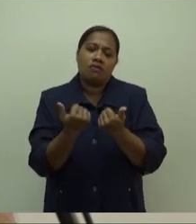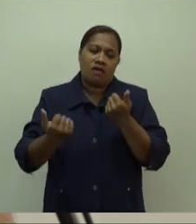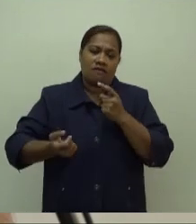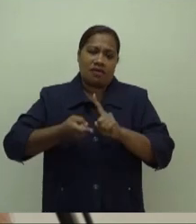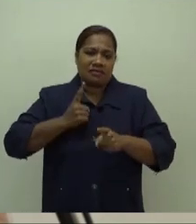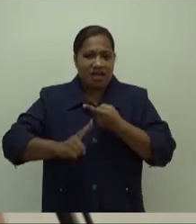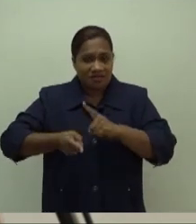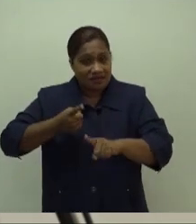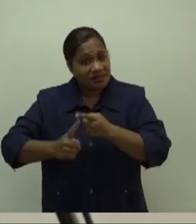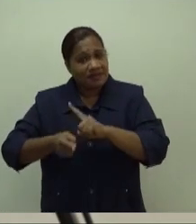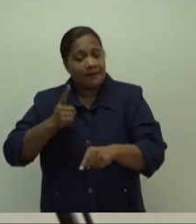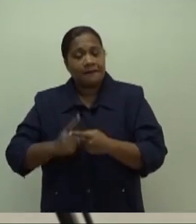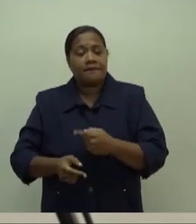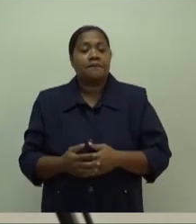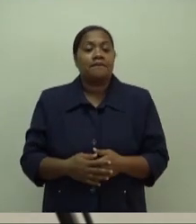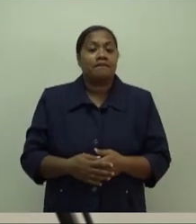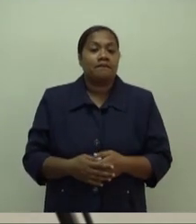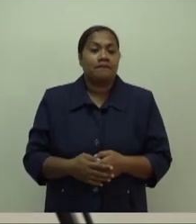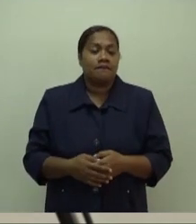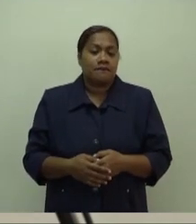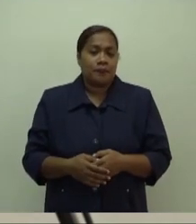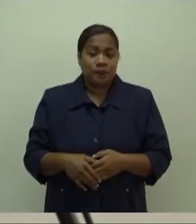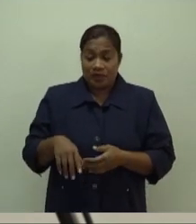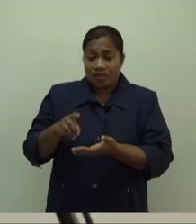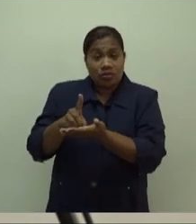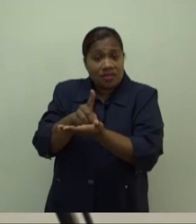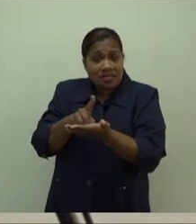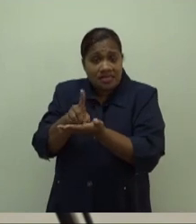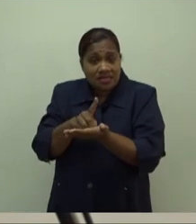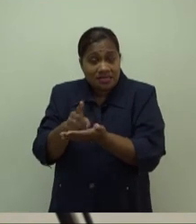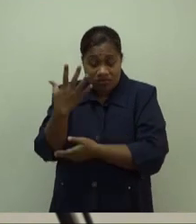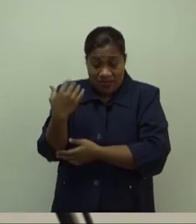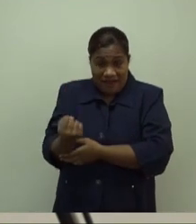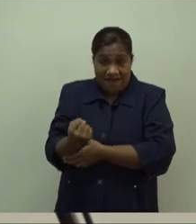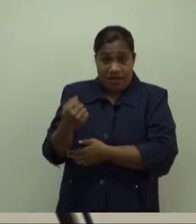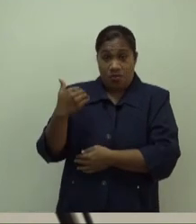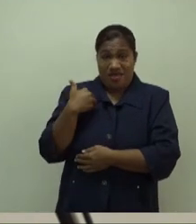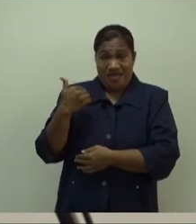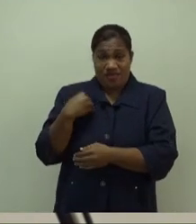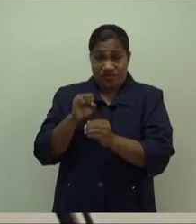The burden that these diseases place on our society and the health system is enormous.